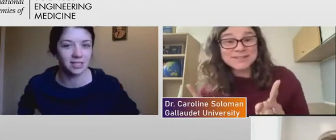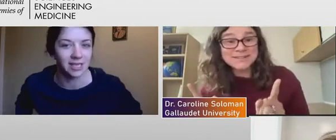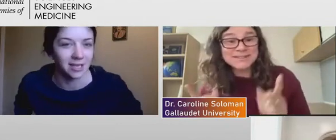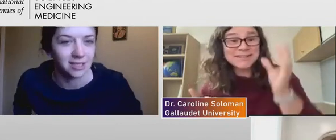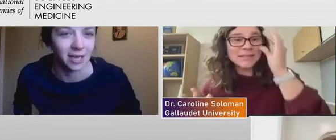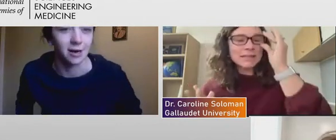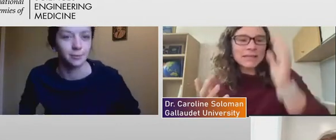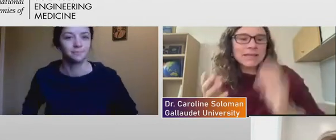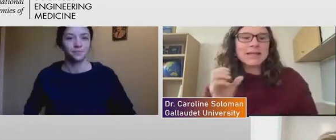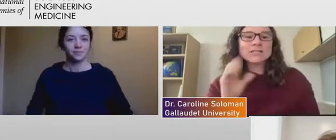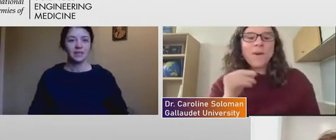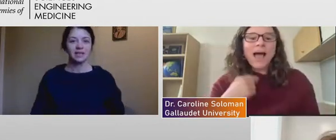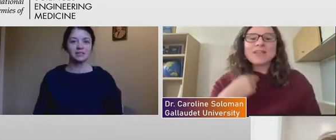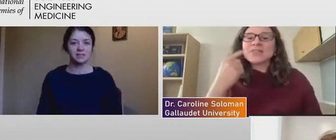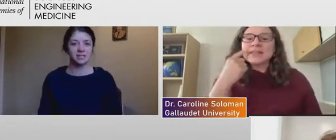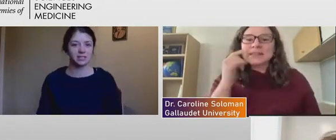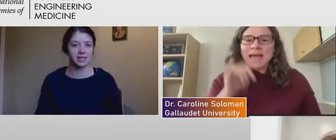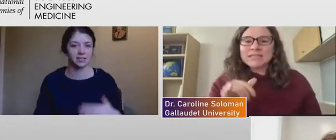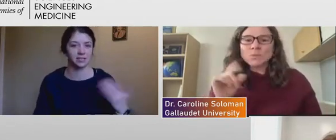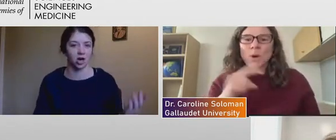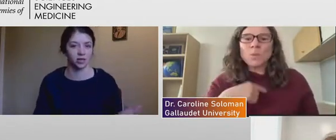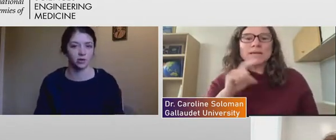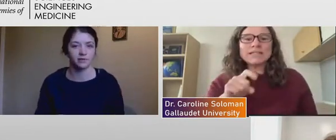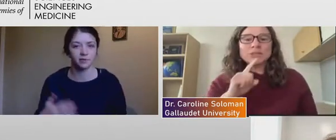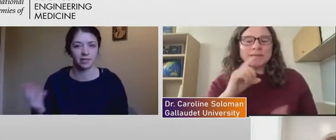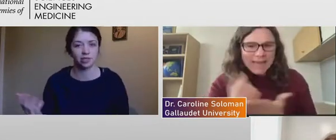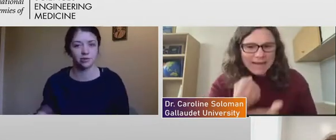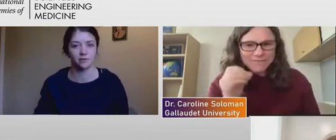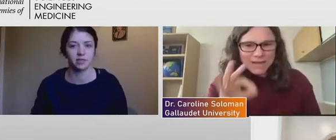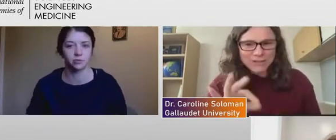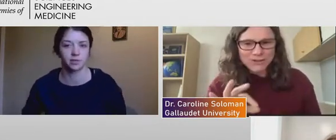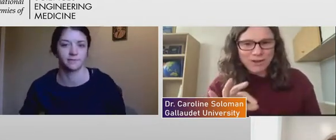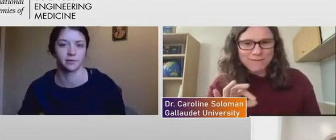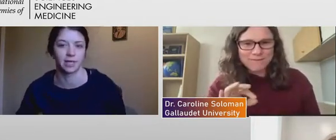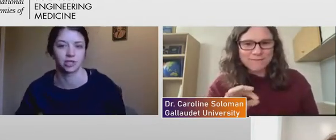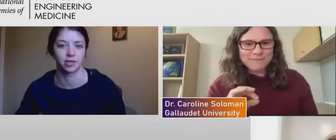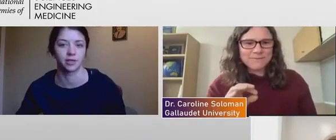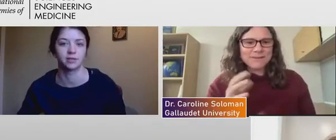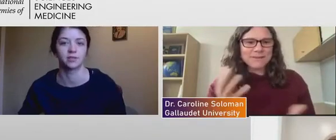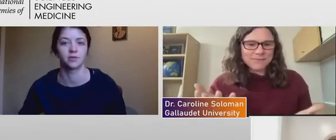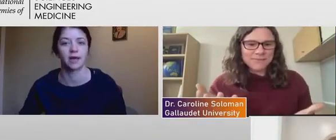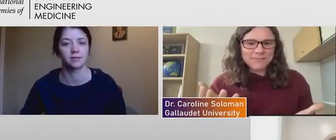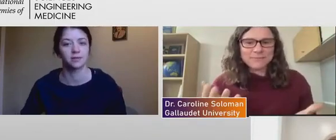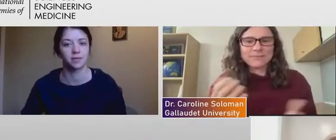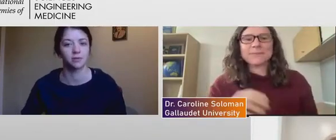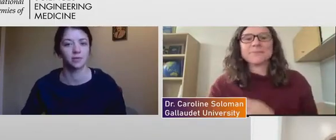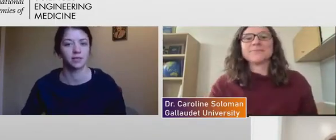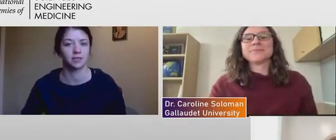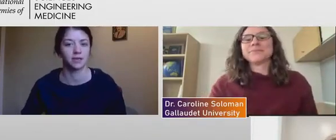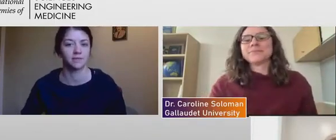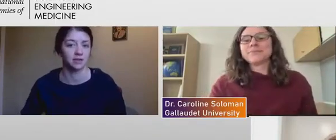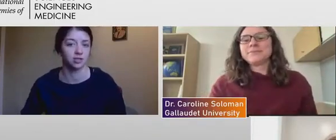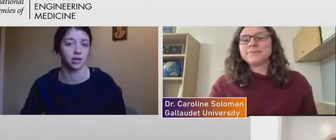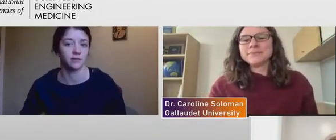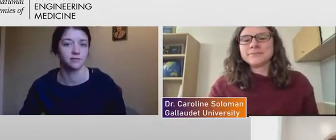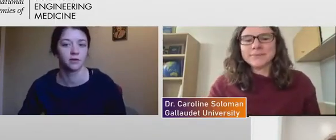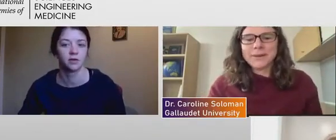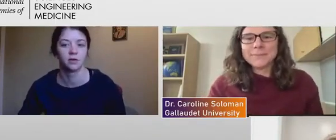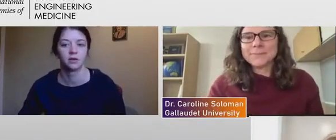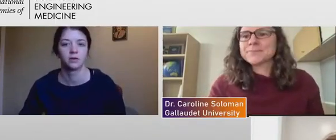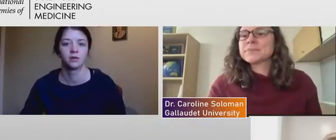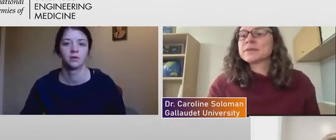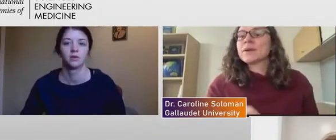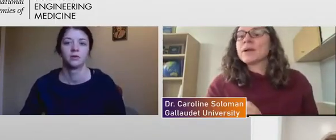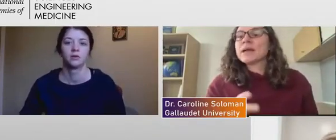is the disconnect there? Is the disconnect in the audio information or the visual information? And so that's something that we can take advantage of.